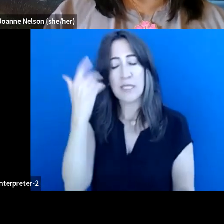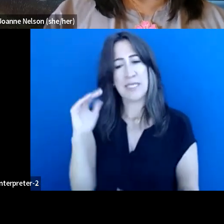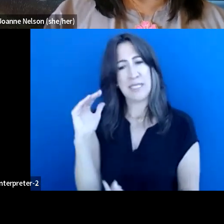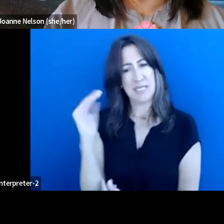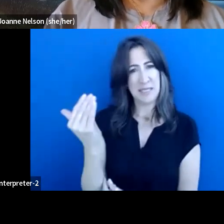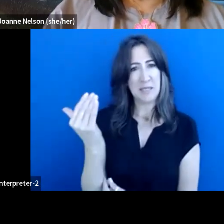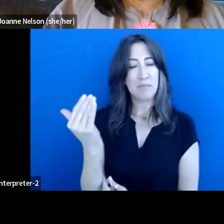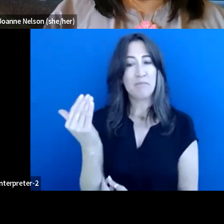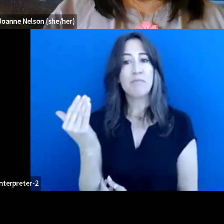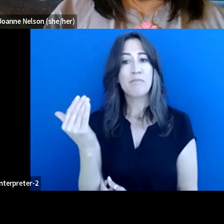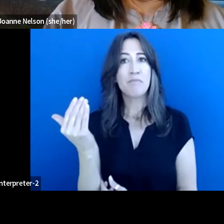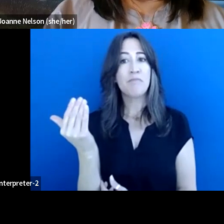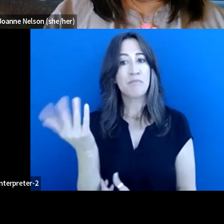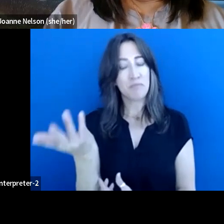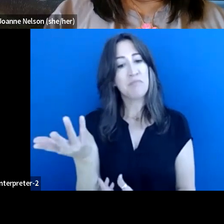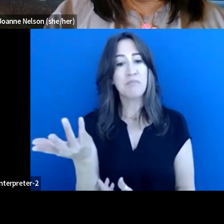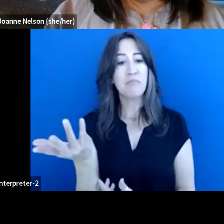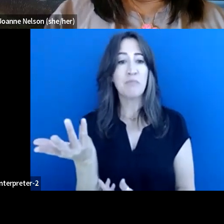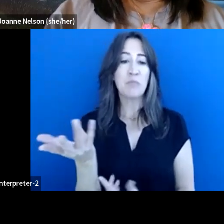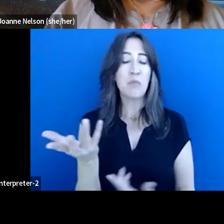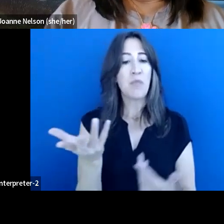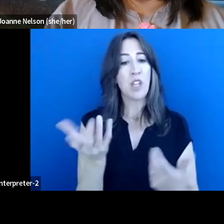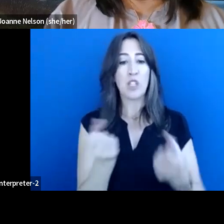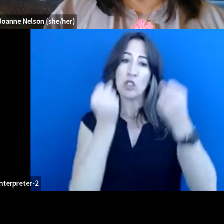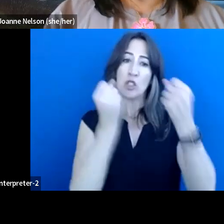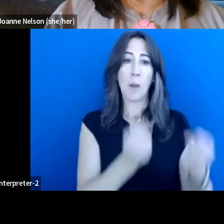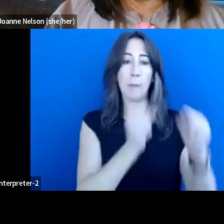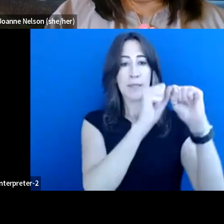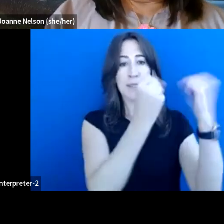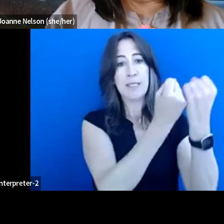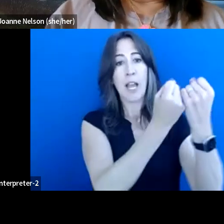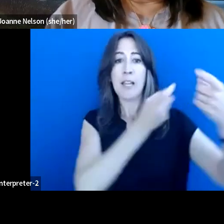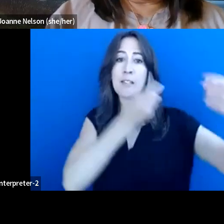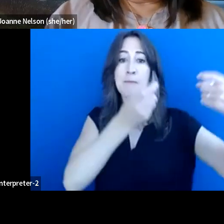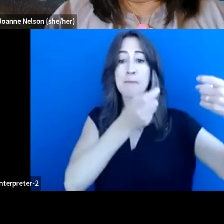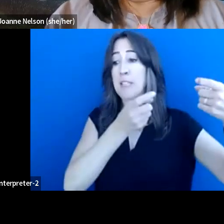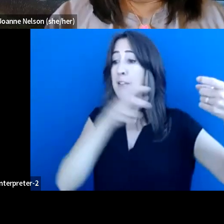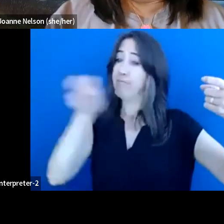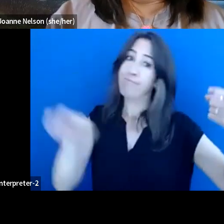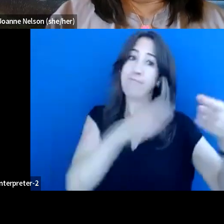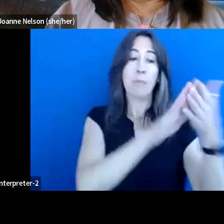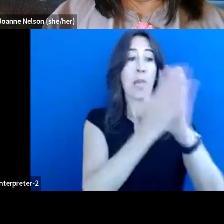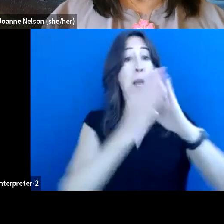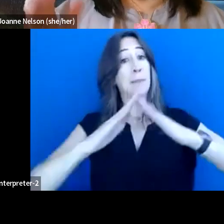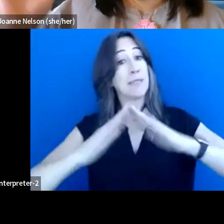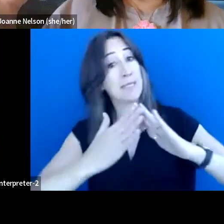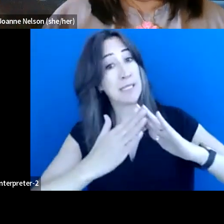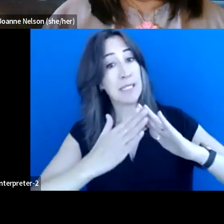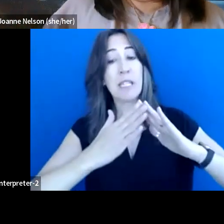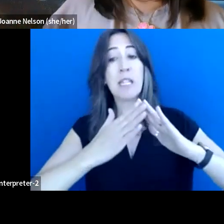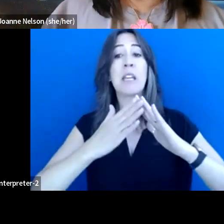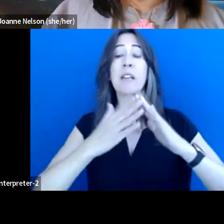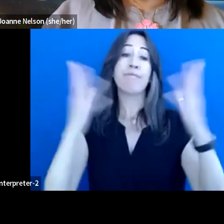though dominant society has this idea that once we cross over into the city or leave the reserve, you know,